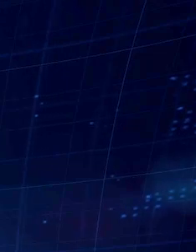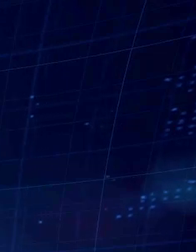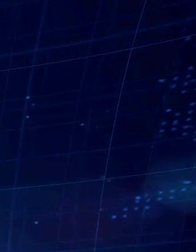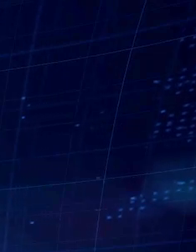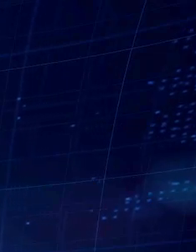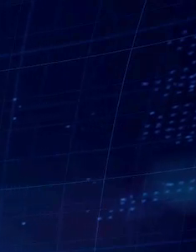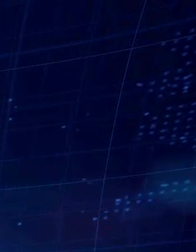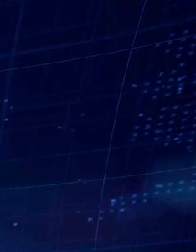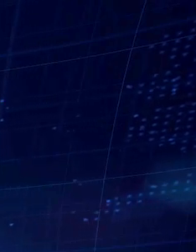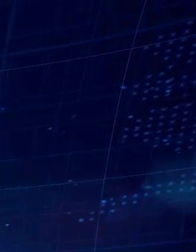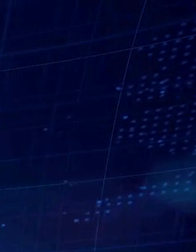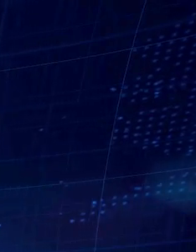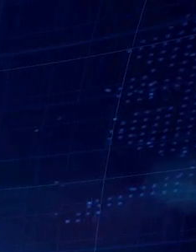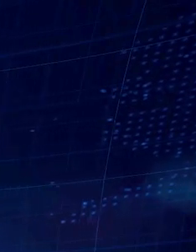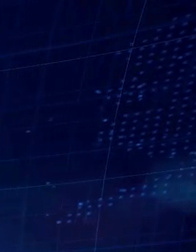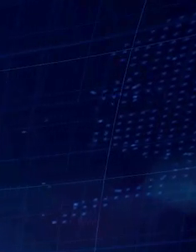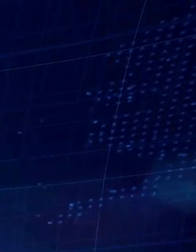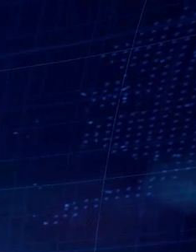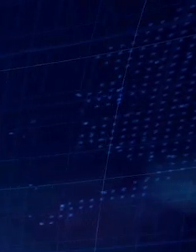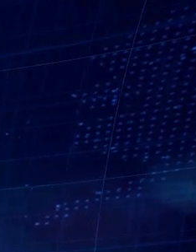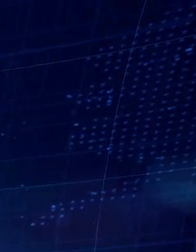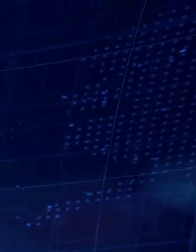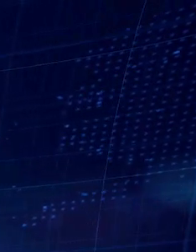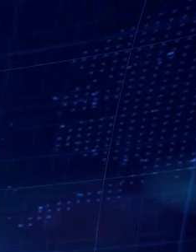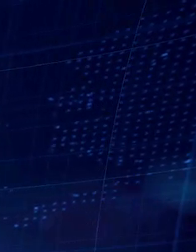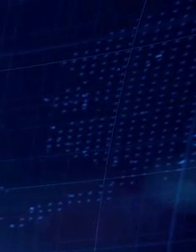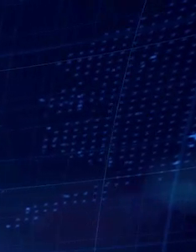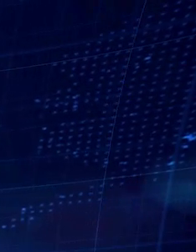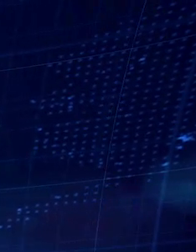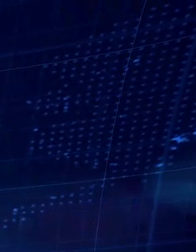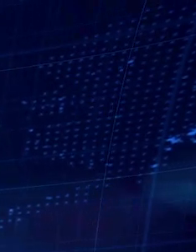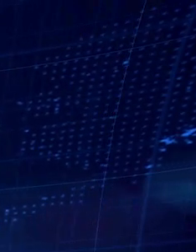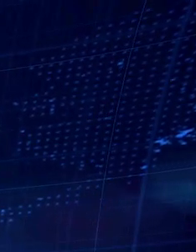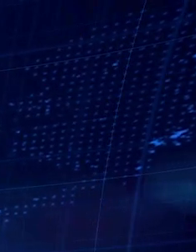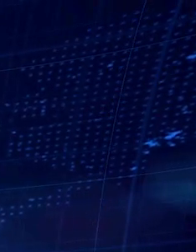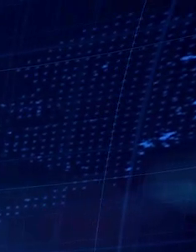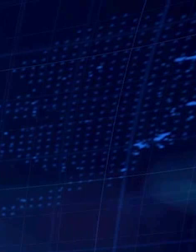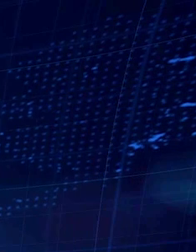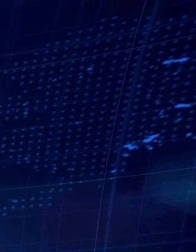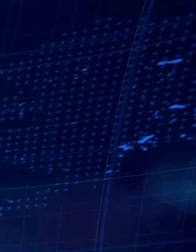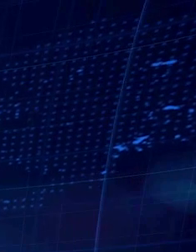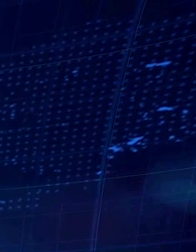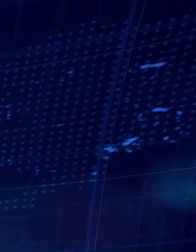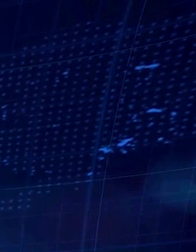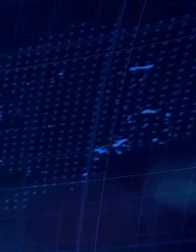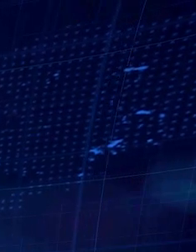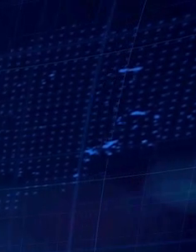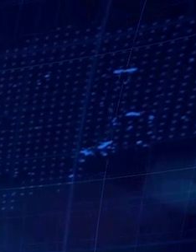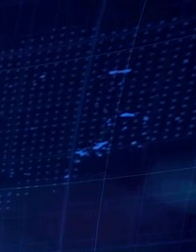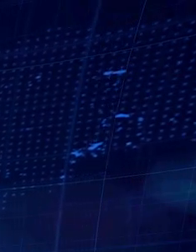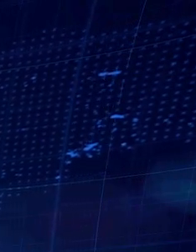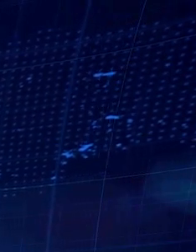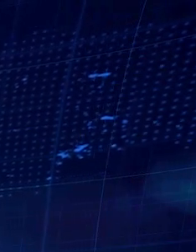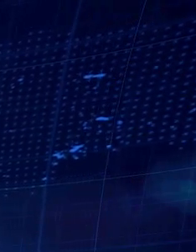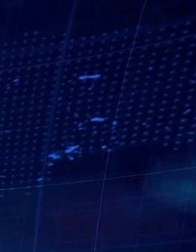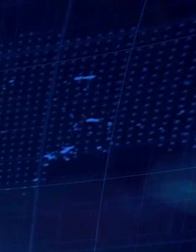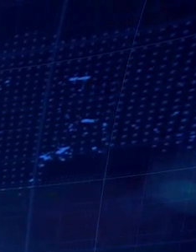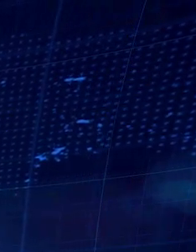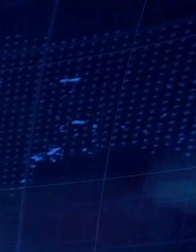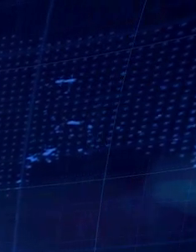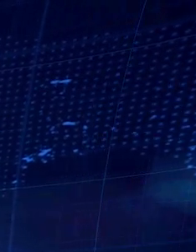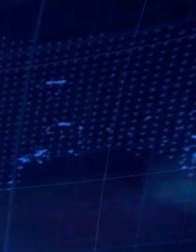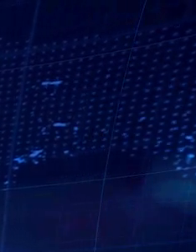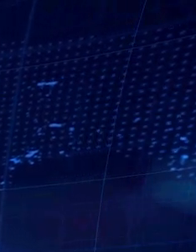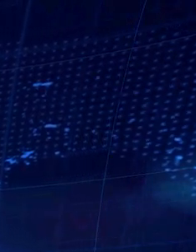A Parliamentary Women's Caucus is being established. Minister of Culture, Gender, Entertainment and Sport, Olivia Babsey Grange,